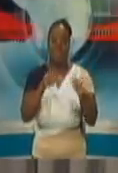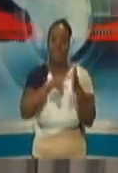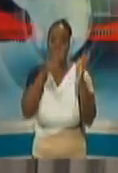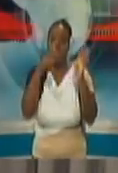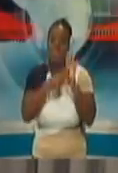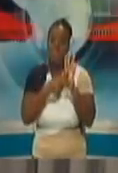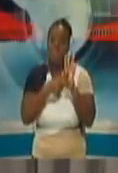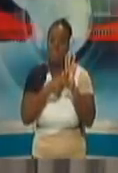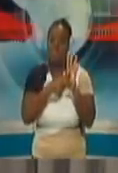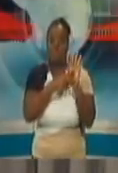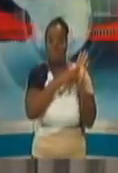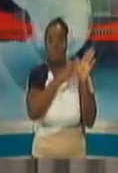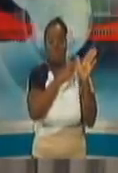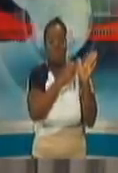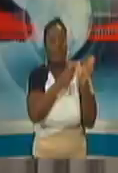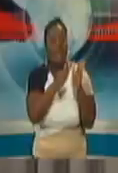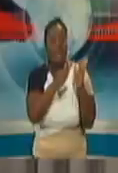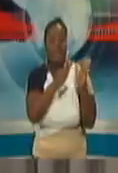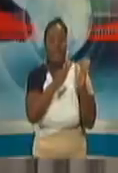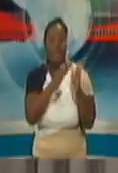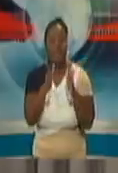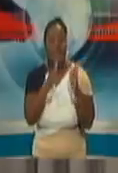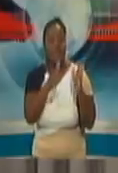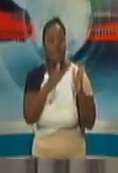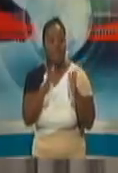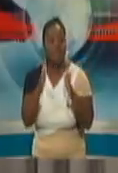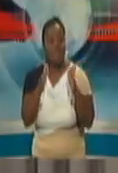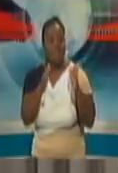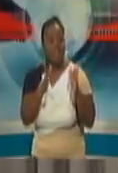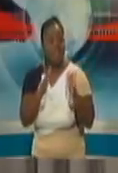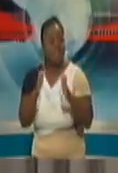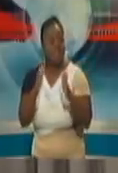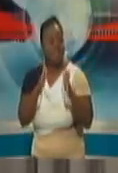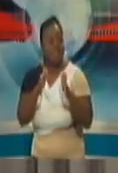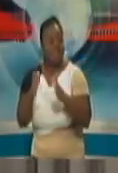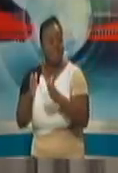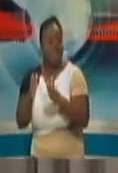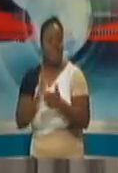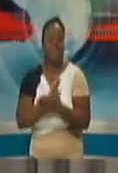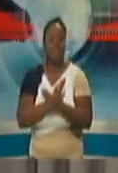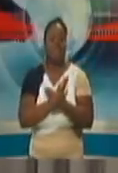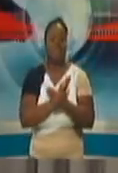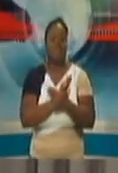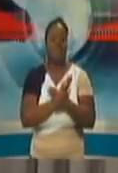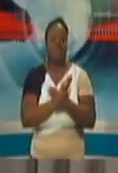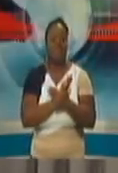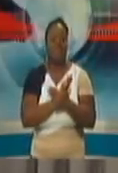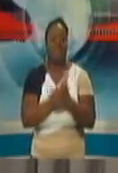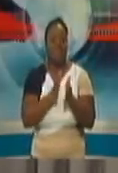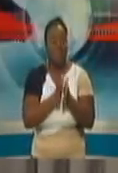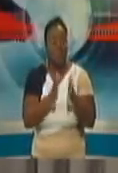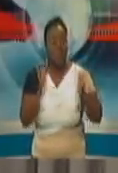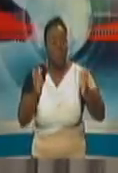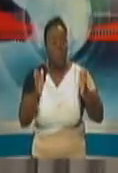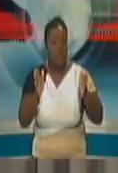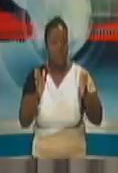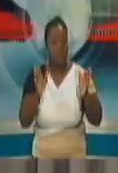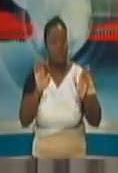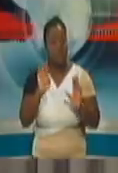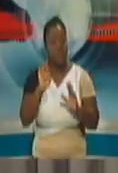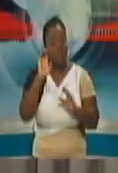we have to pluck at which are the better sectors for expanding the economy and for transforming the economy.